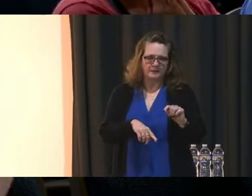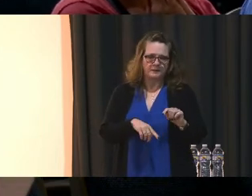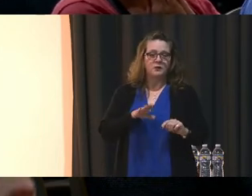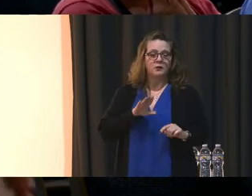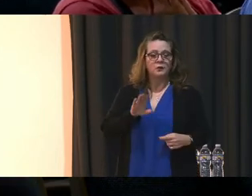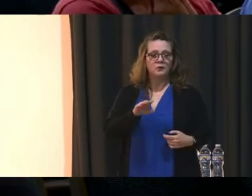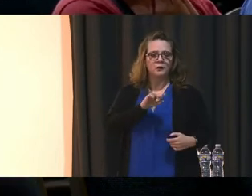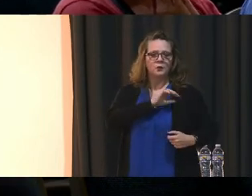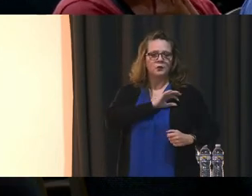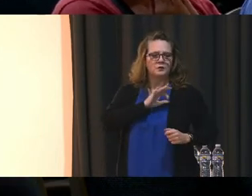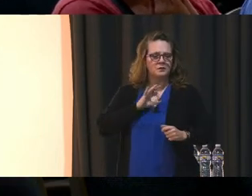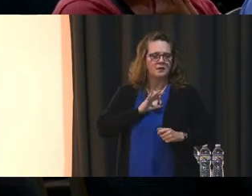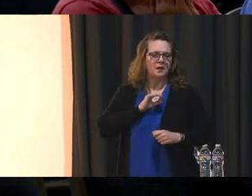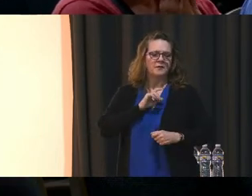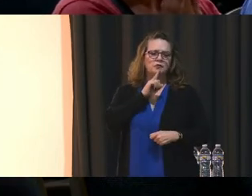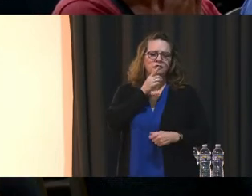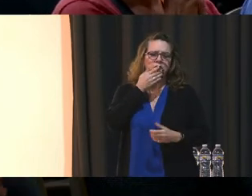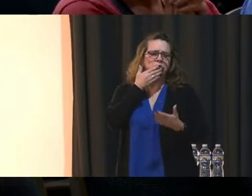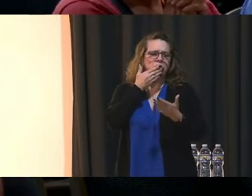has been extraordinary